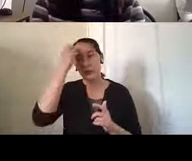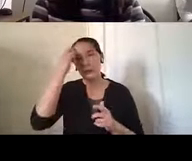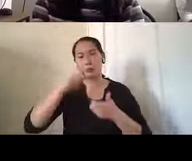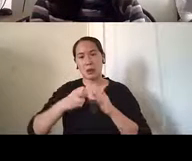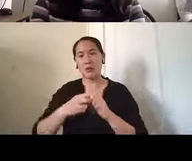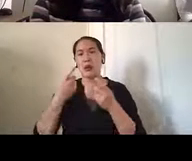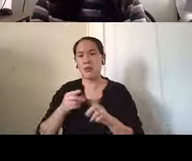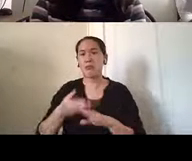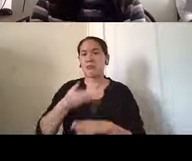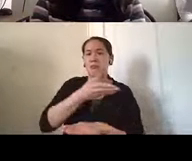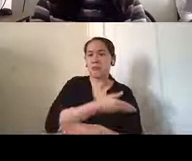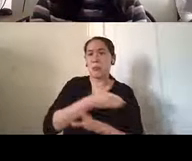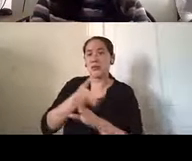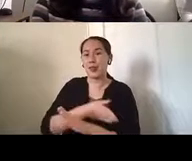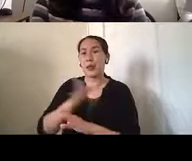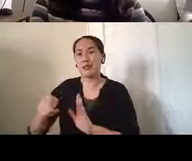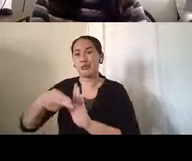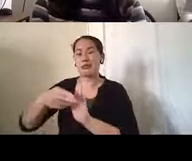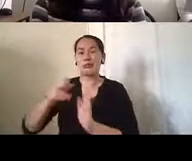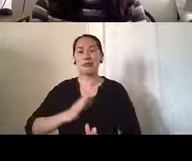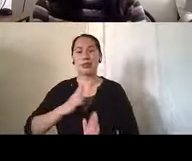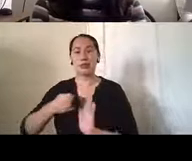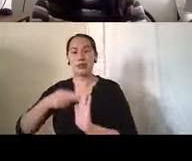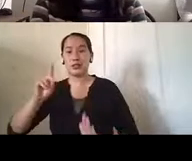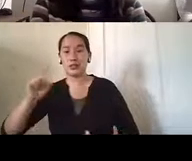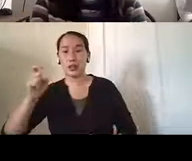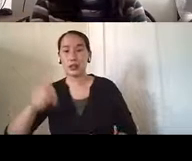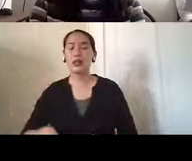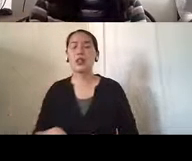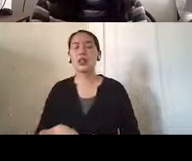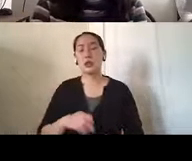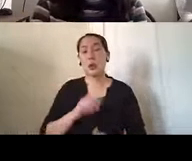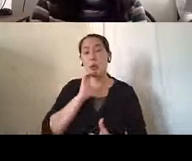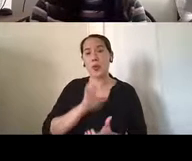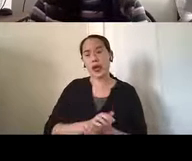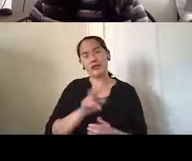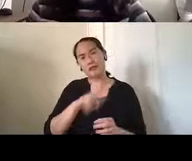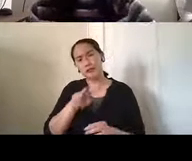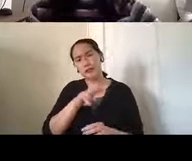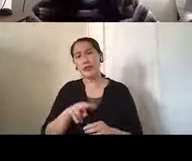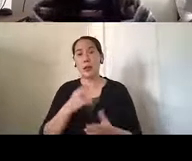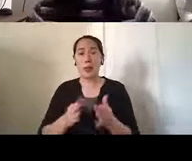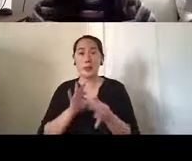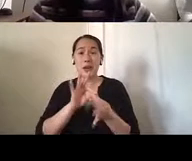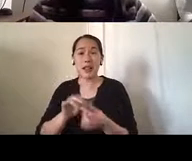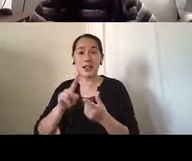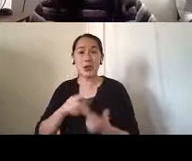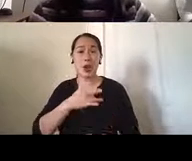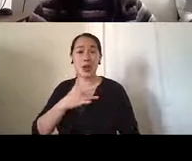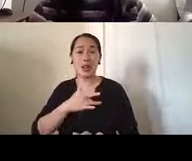initially she was trying to see if his memory problems were due to reversible cardiovascular factors.